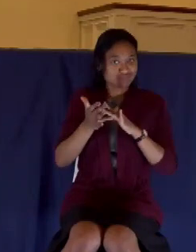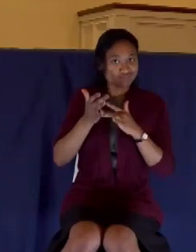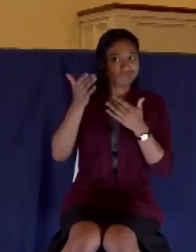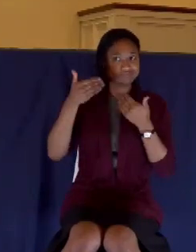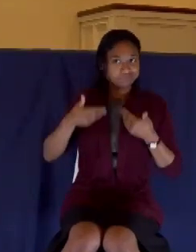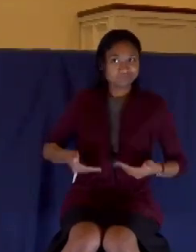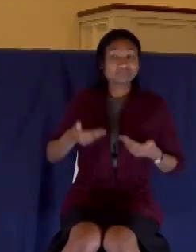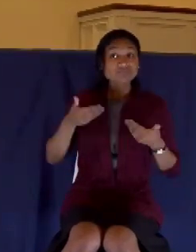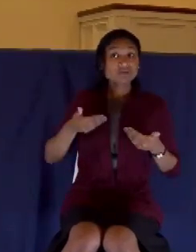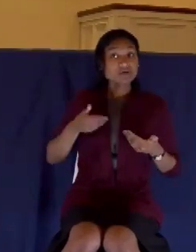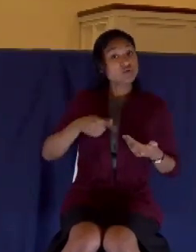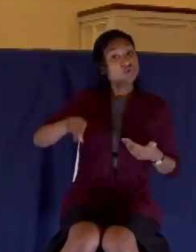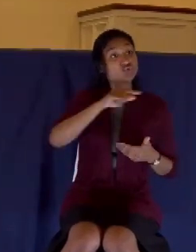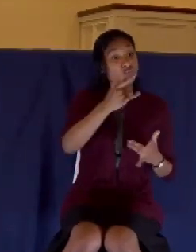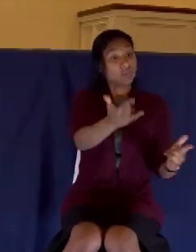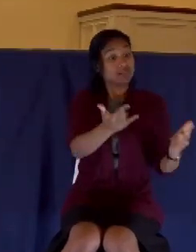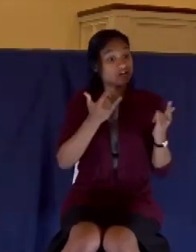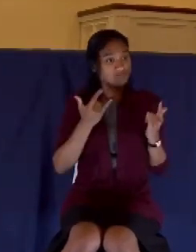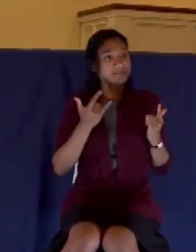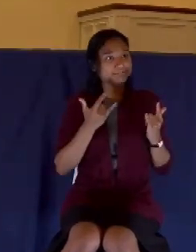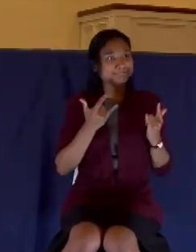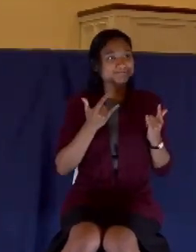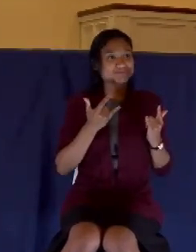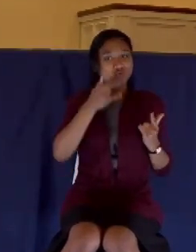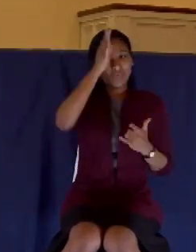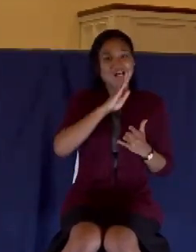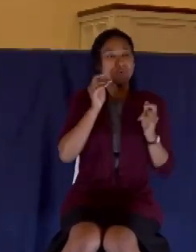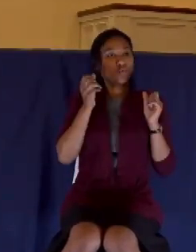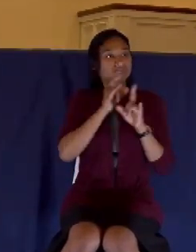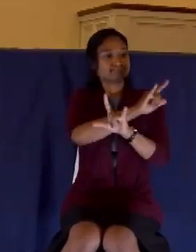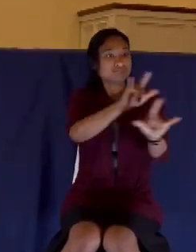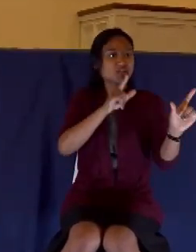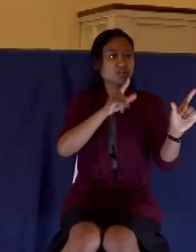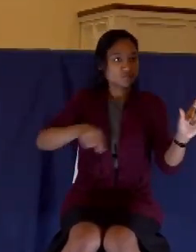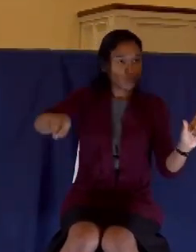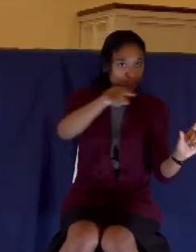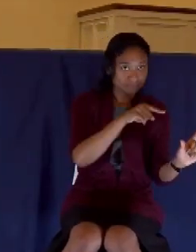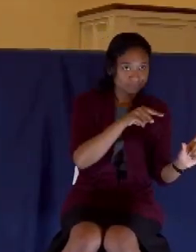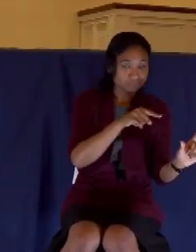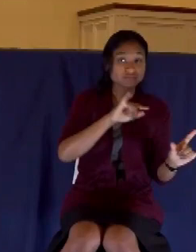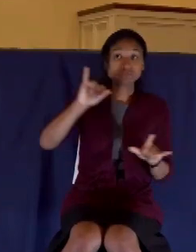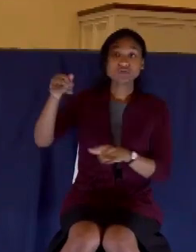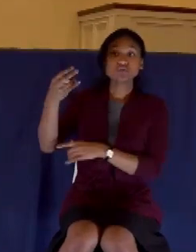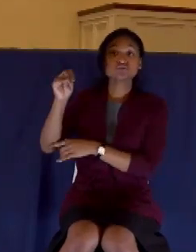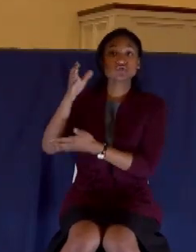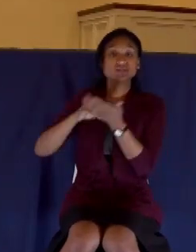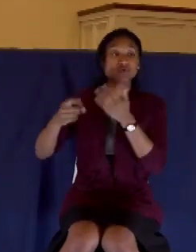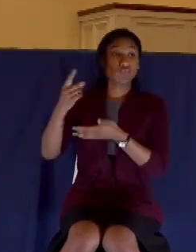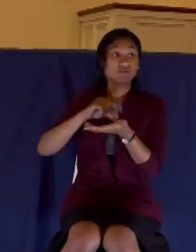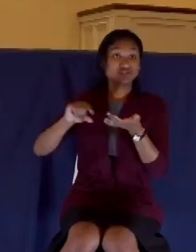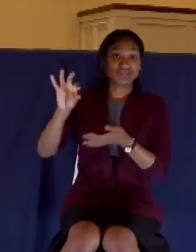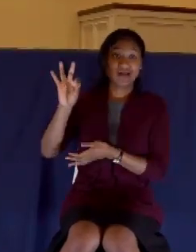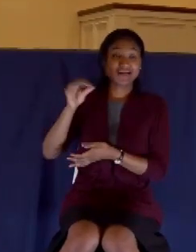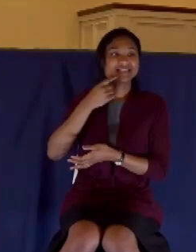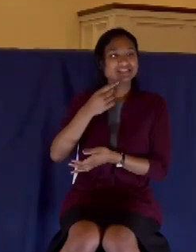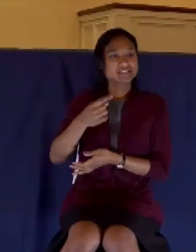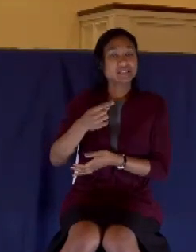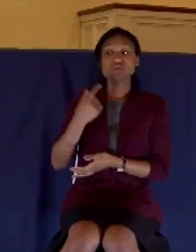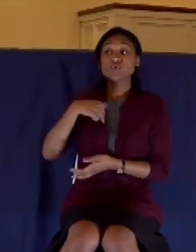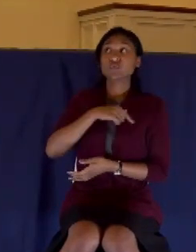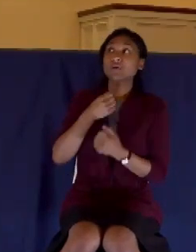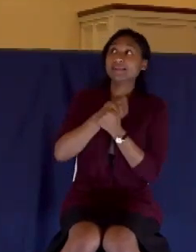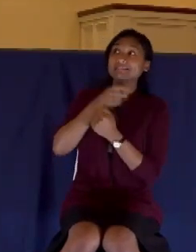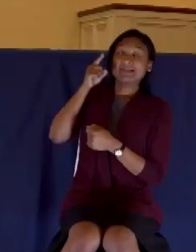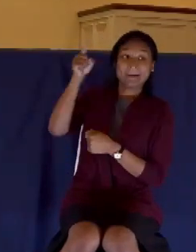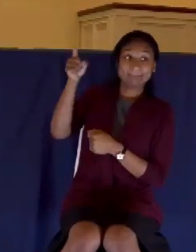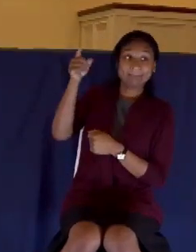have loved me. The Bible says in 1 John 1, 9, we love him because he first loved us. That's